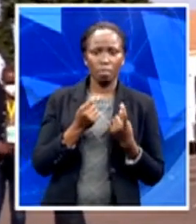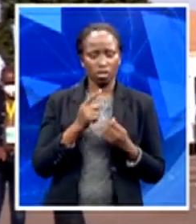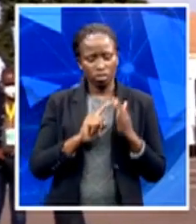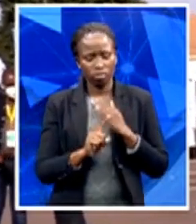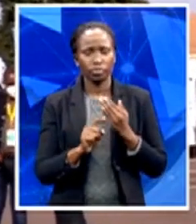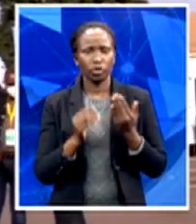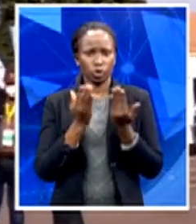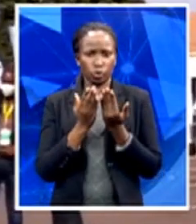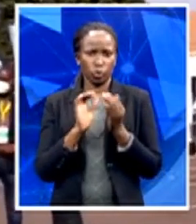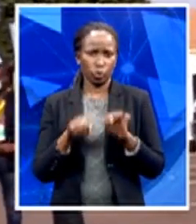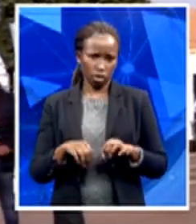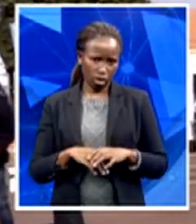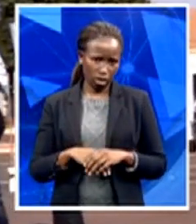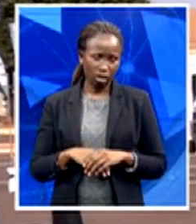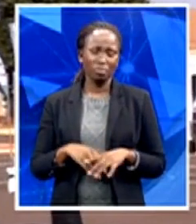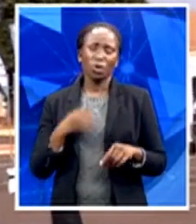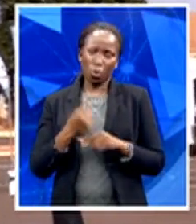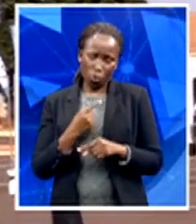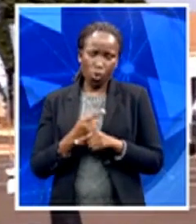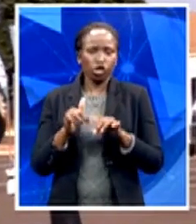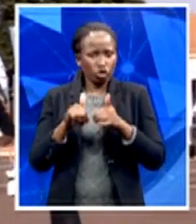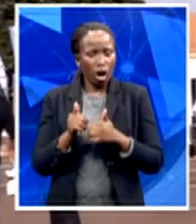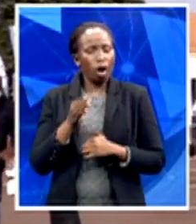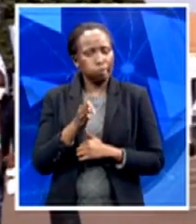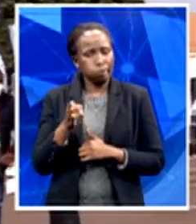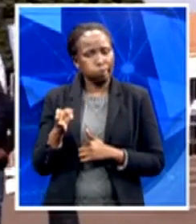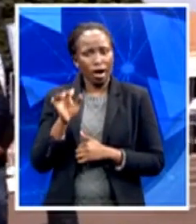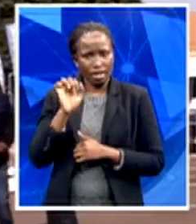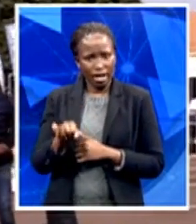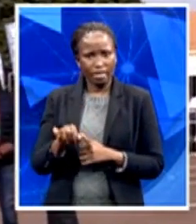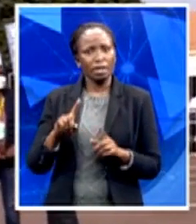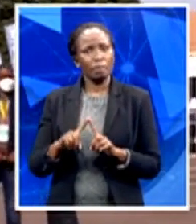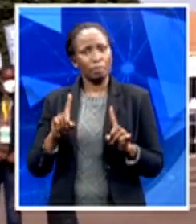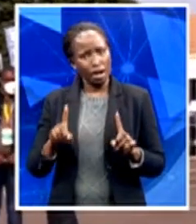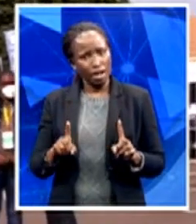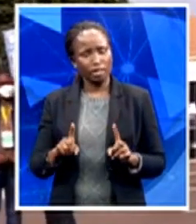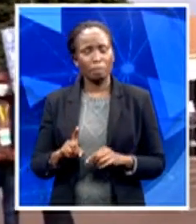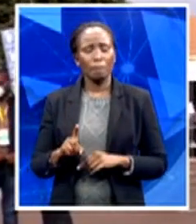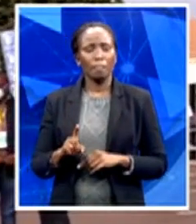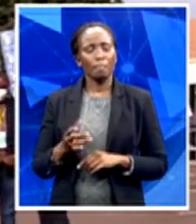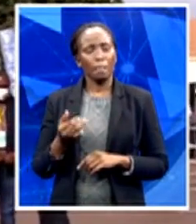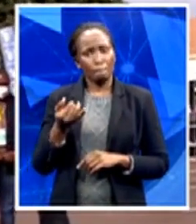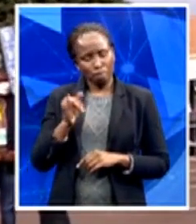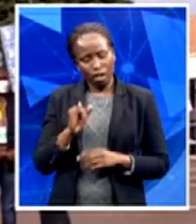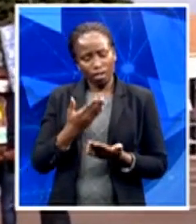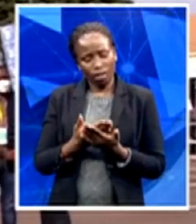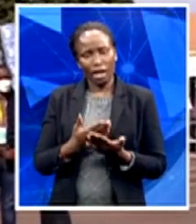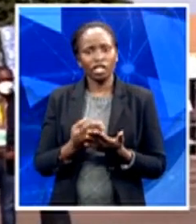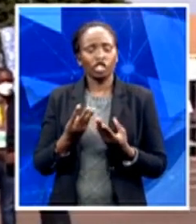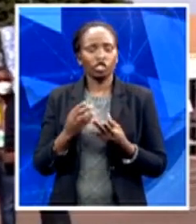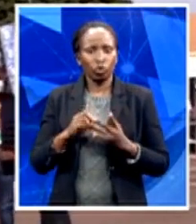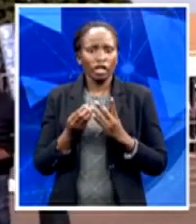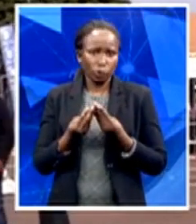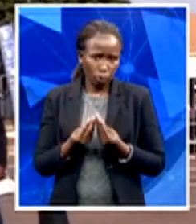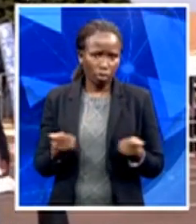have challenges, but there's been a stilly resolve and determination from the side of government to ensure that